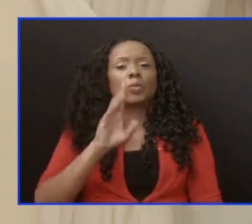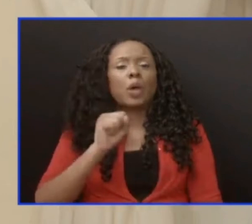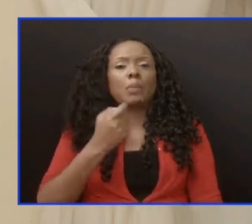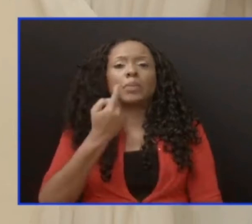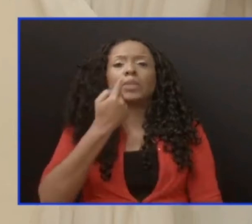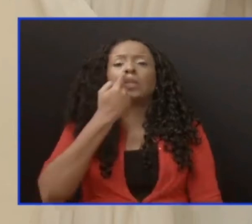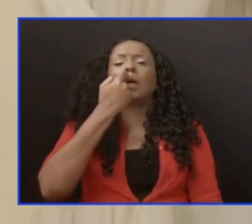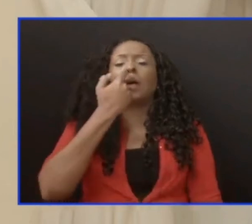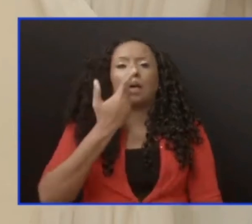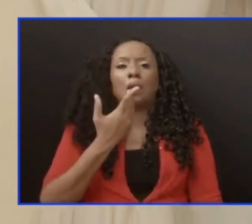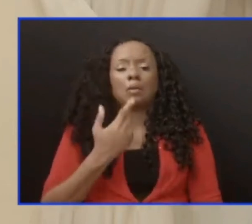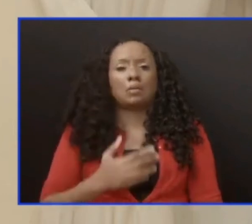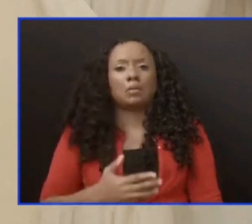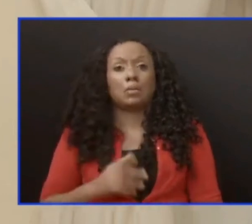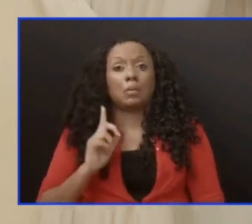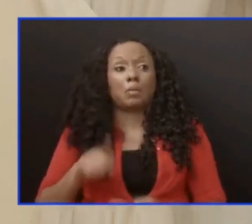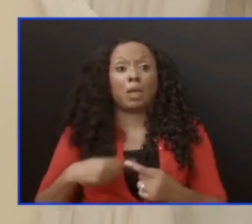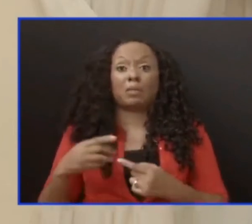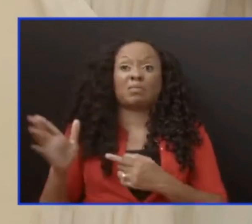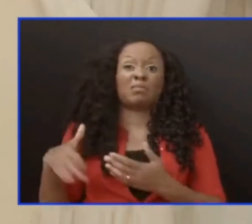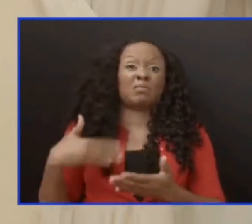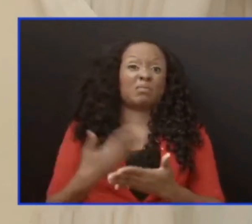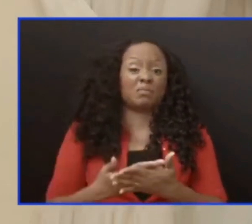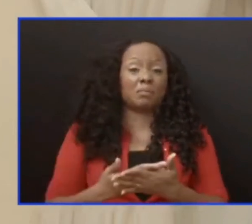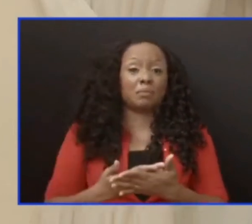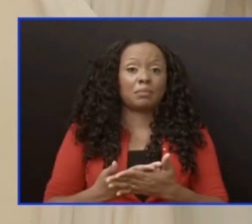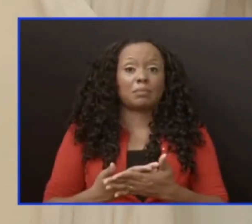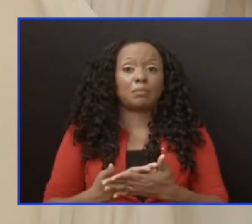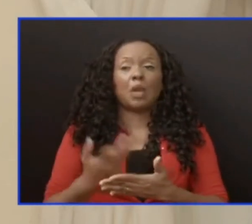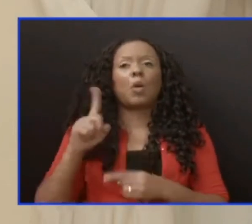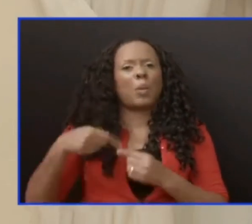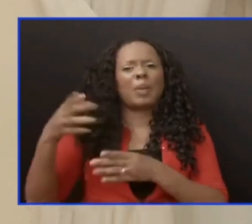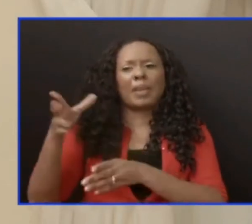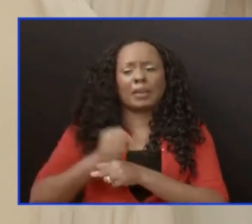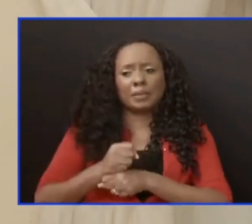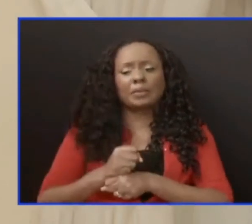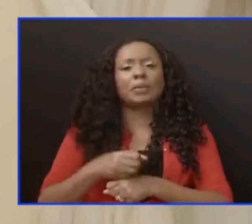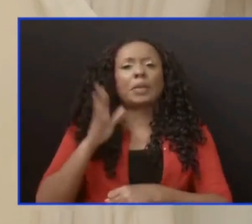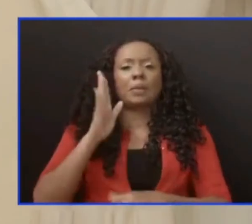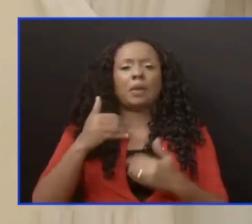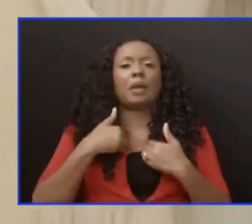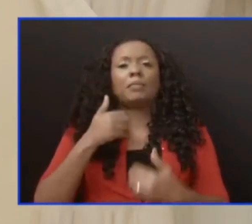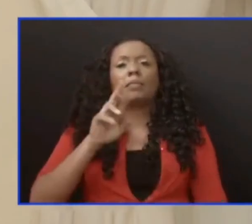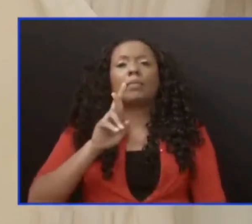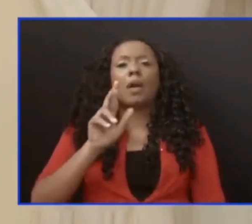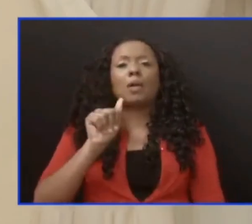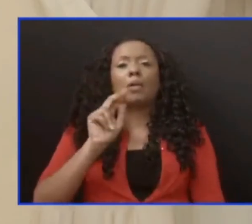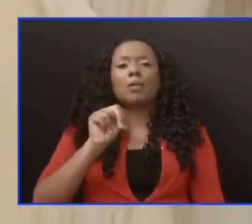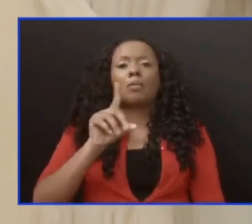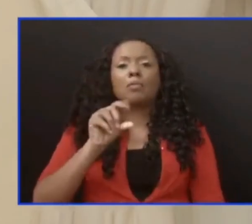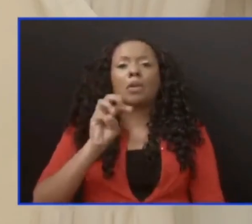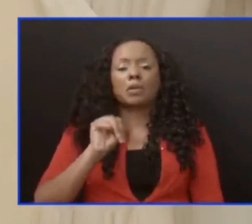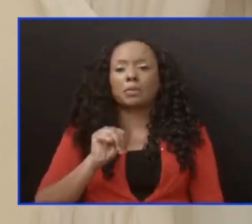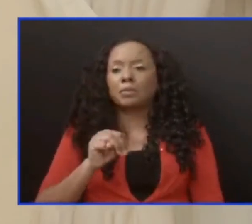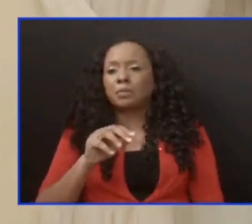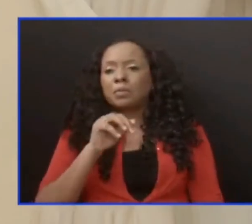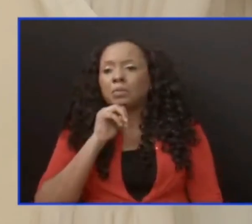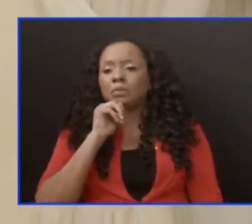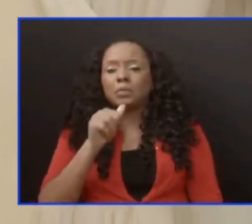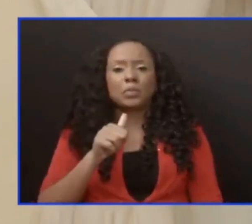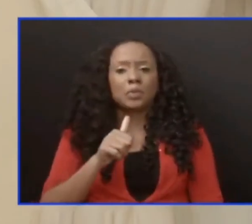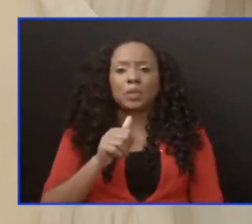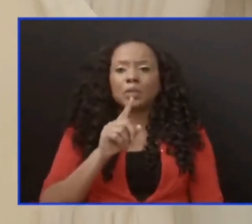place, the random testing will occur. For students, we require parental